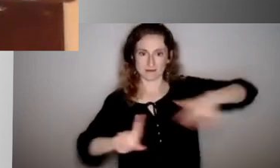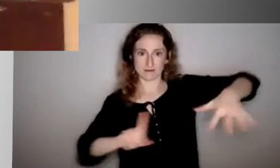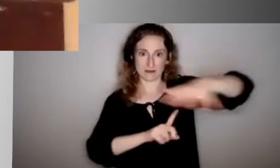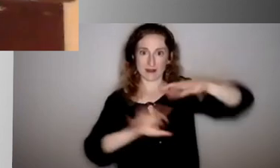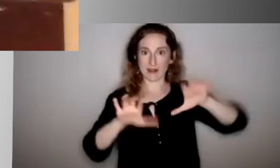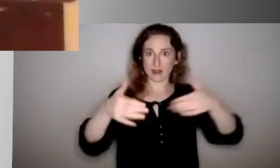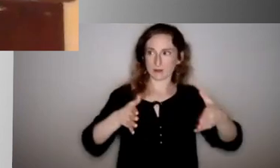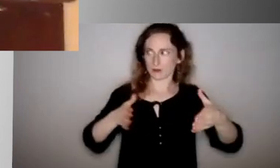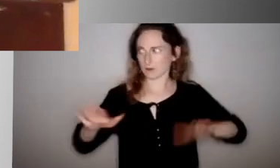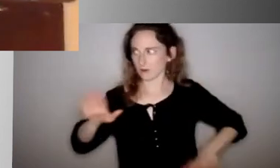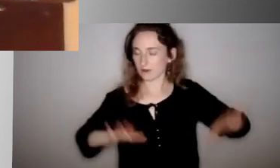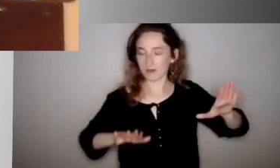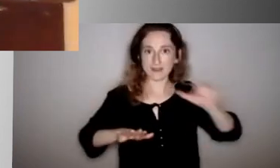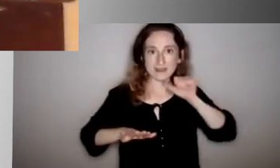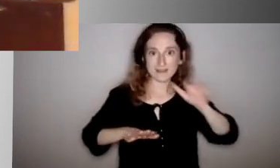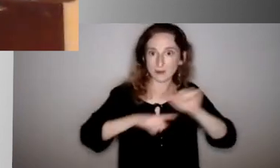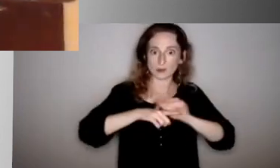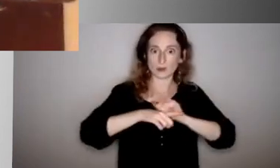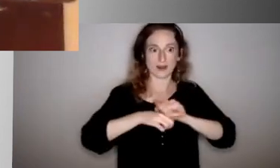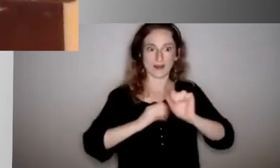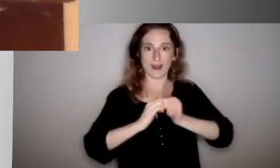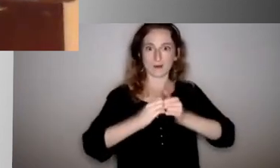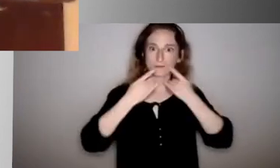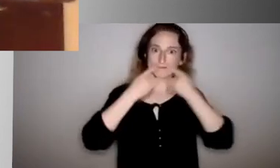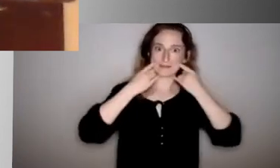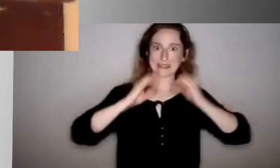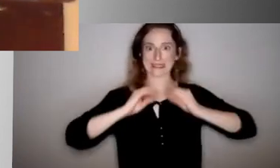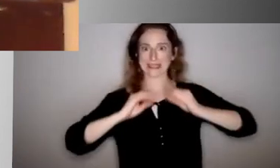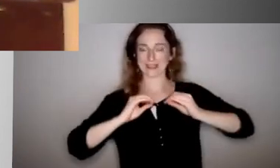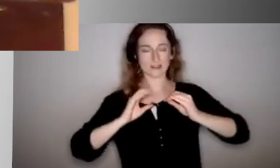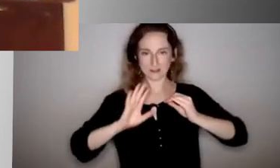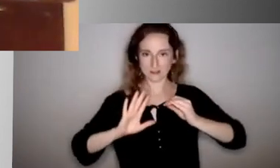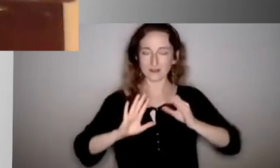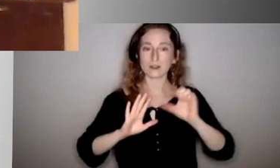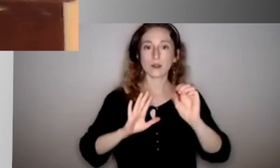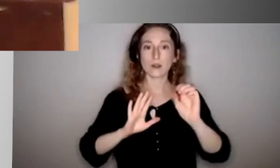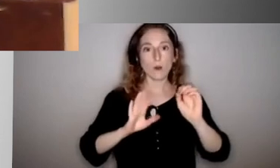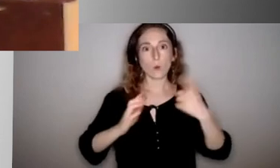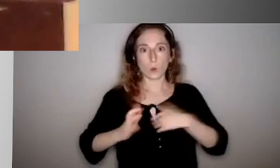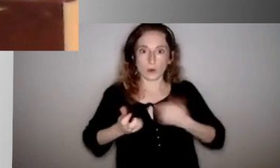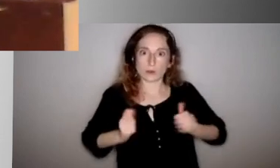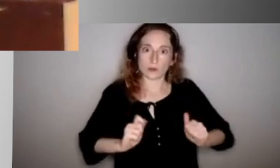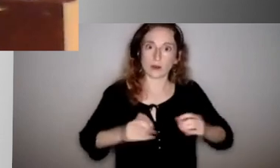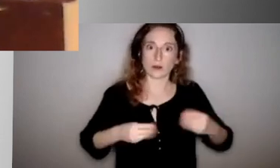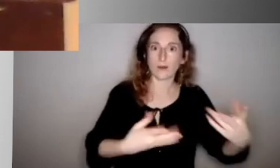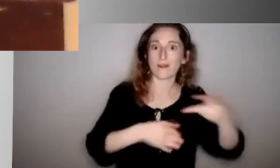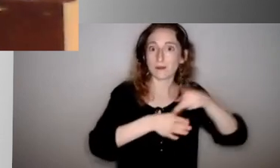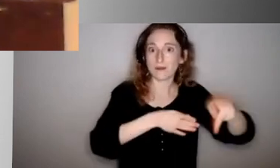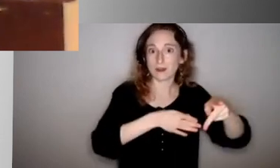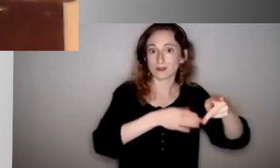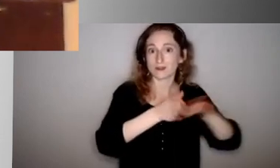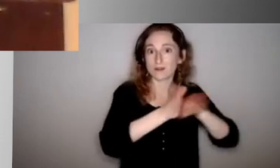trained to teach. And we're working to provide those supports to provide that professional development. But our teachers are the frontline workers now.